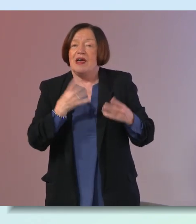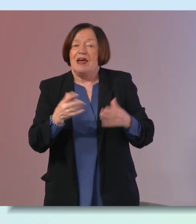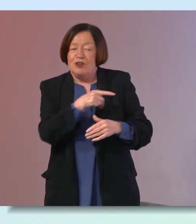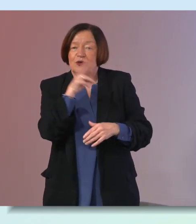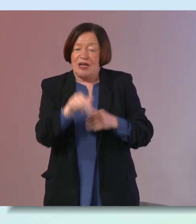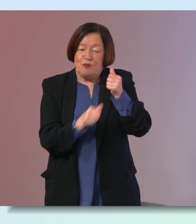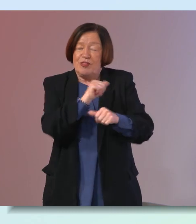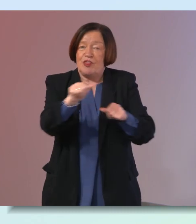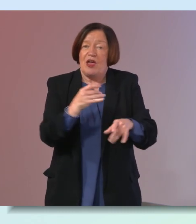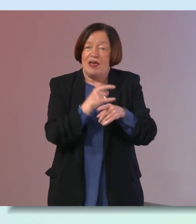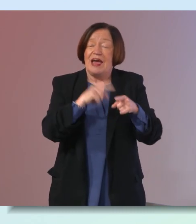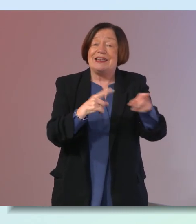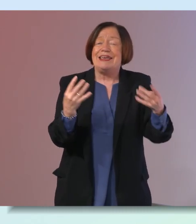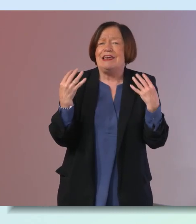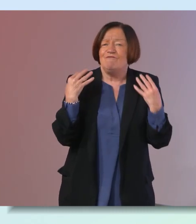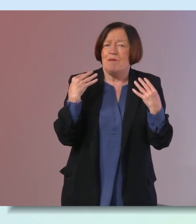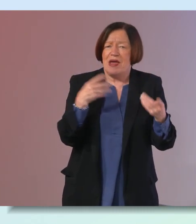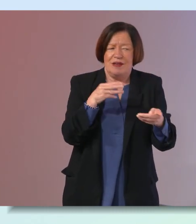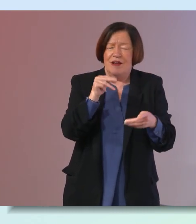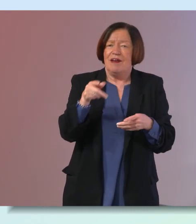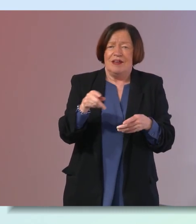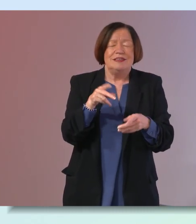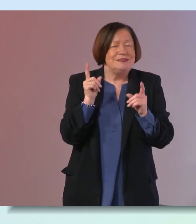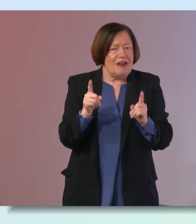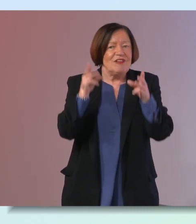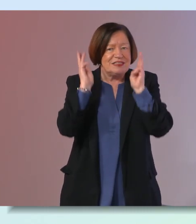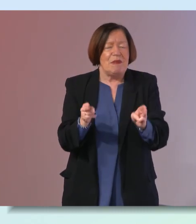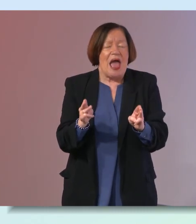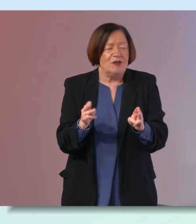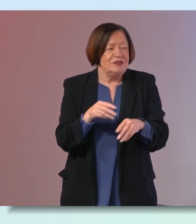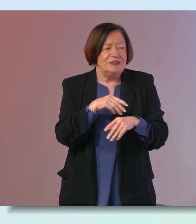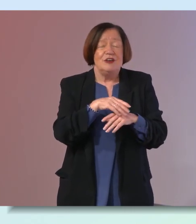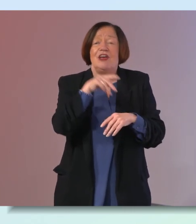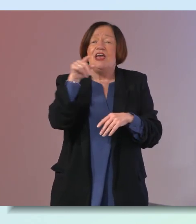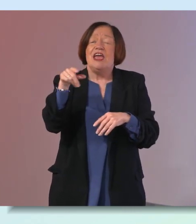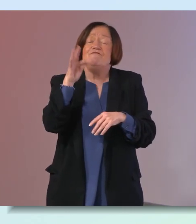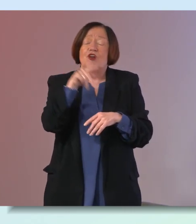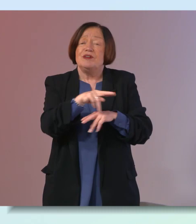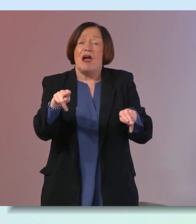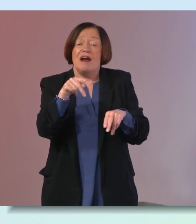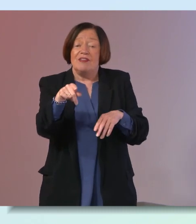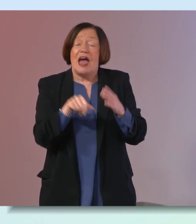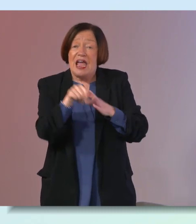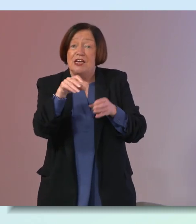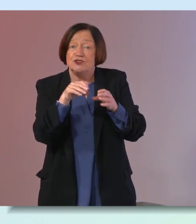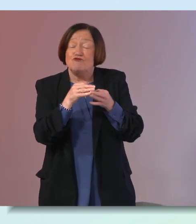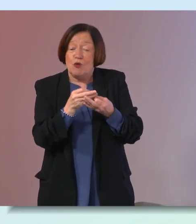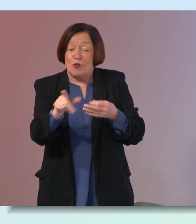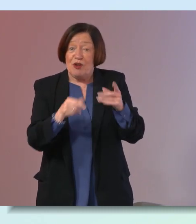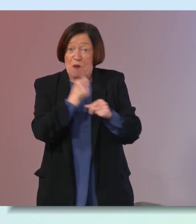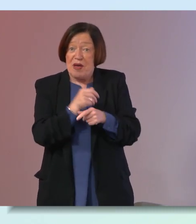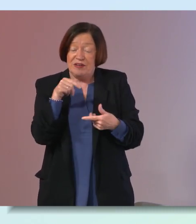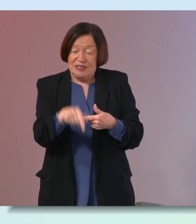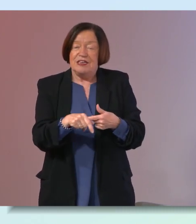their health yeah and information is most definitely power so don't wait so if you're not you know in the age group that we're kind of talking about